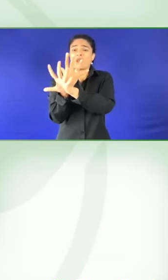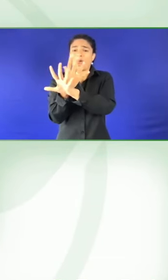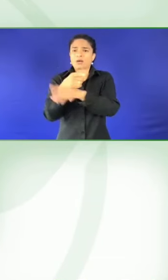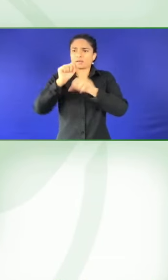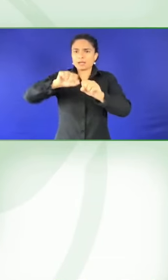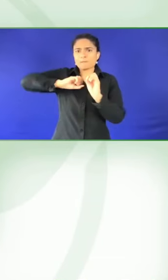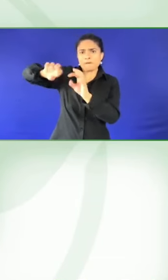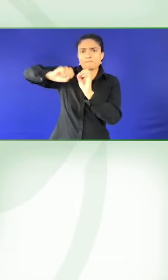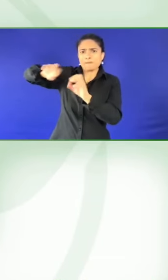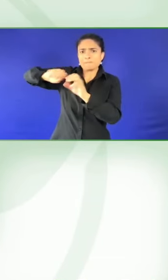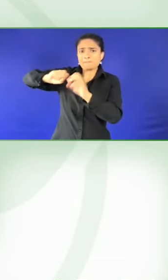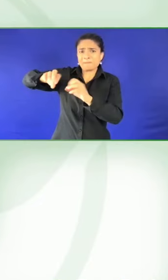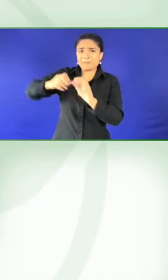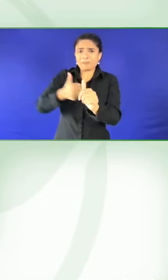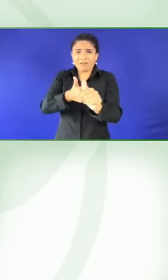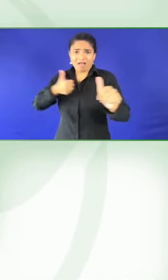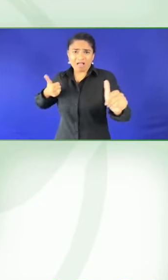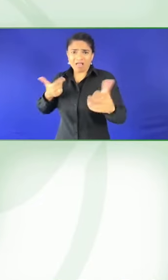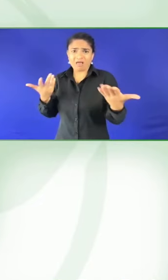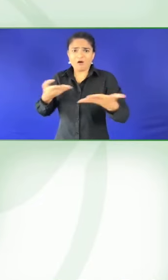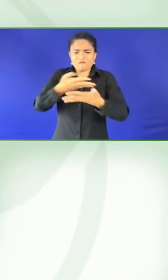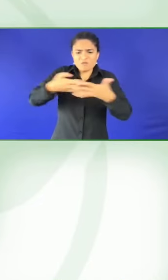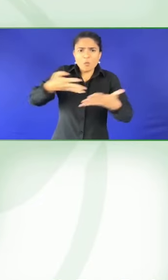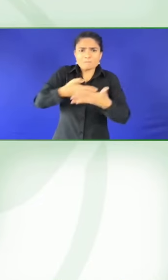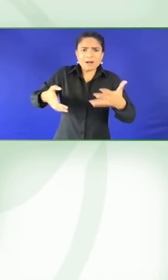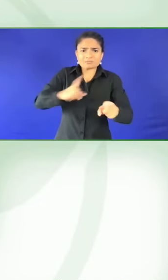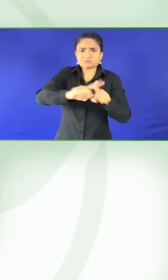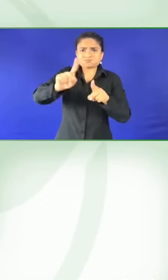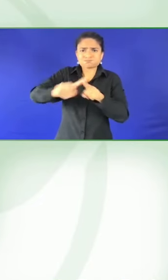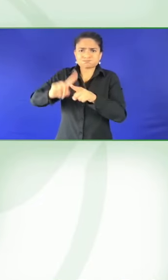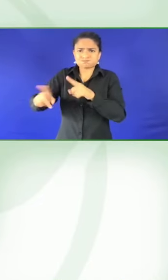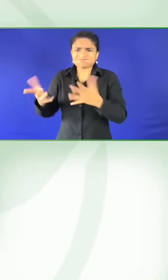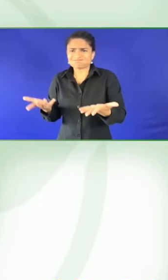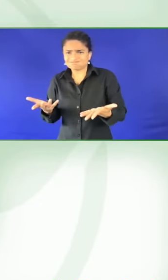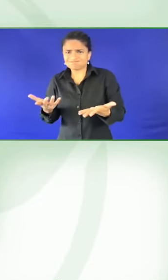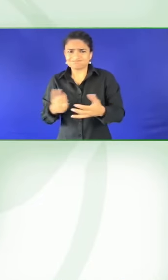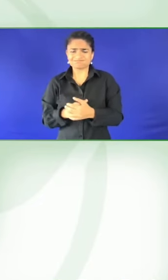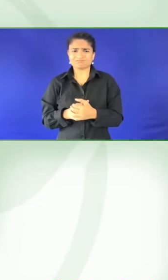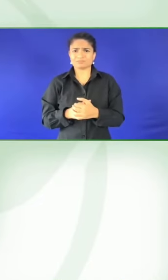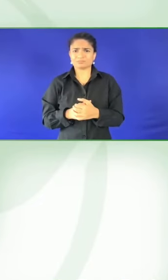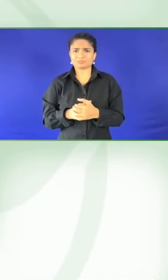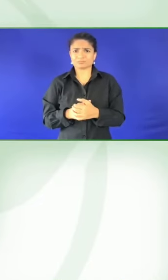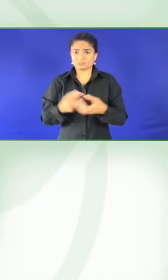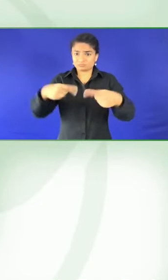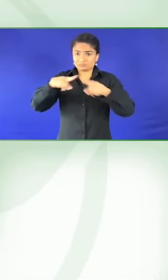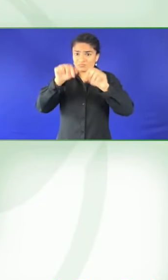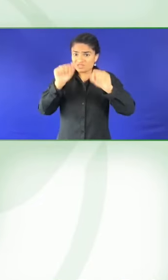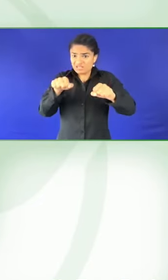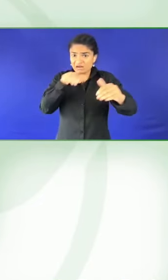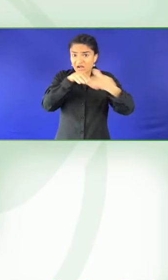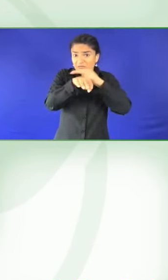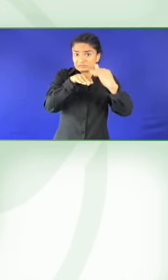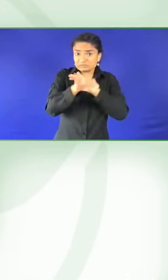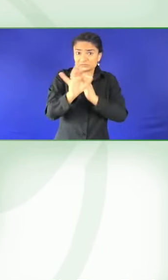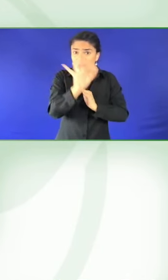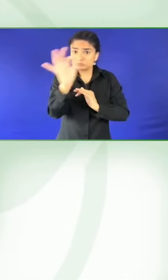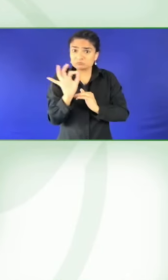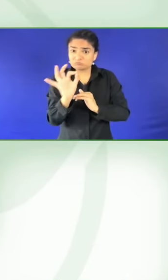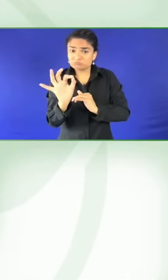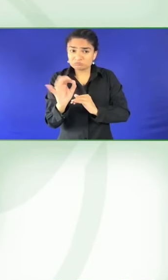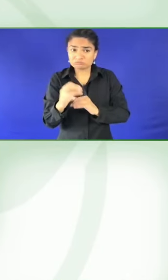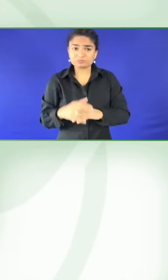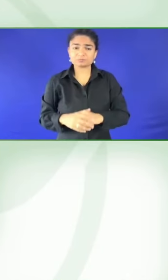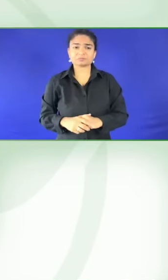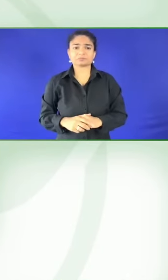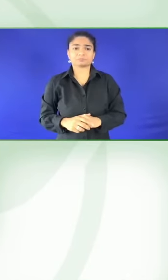Hello, I'm Thais. I'm helping Carla with the English part. Okay. Could you please repeat